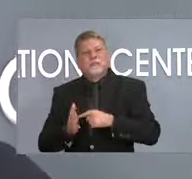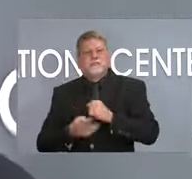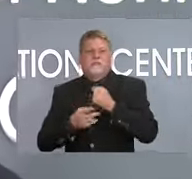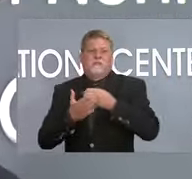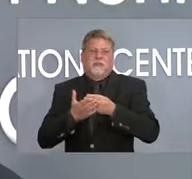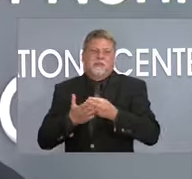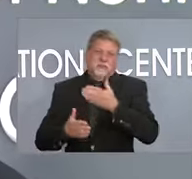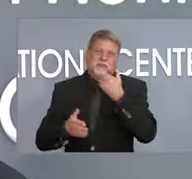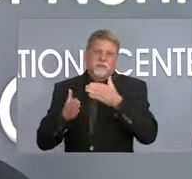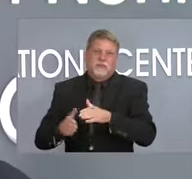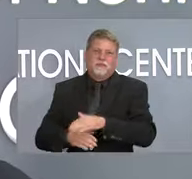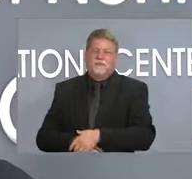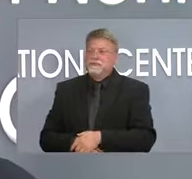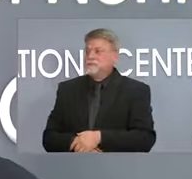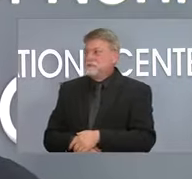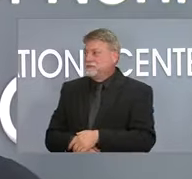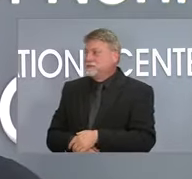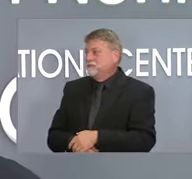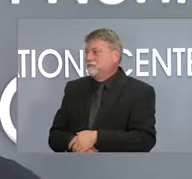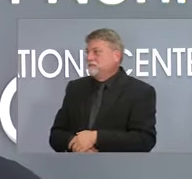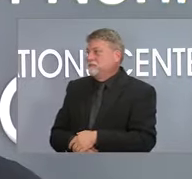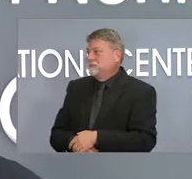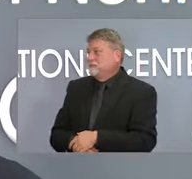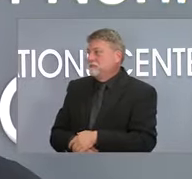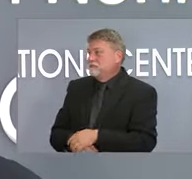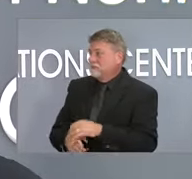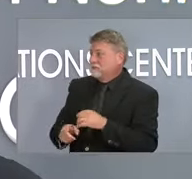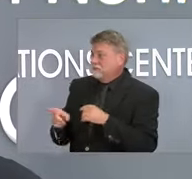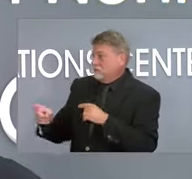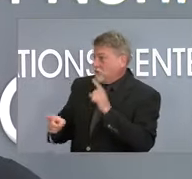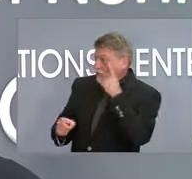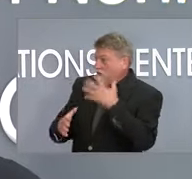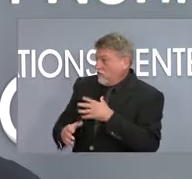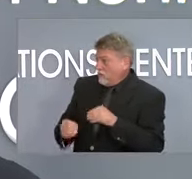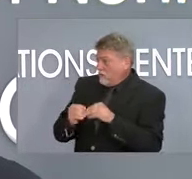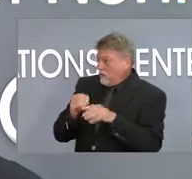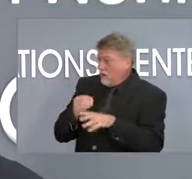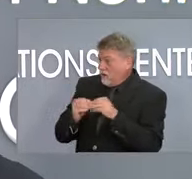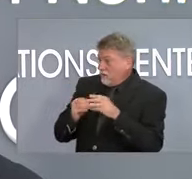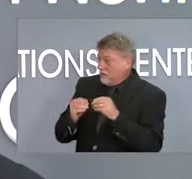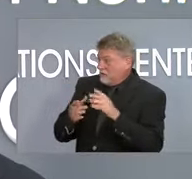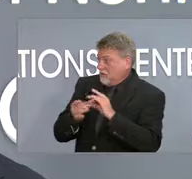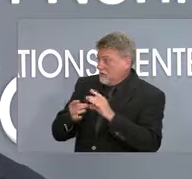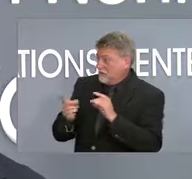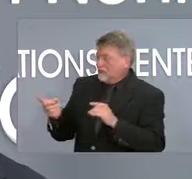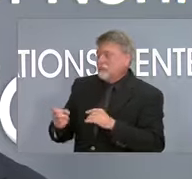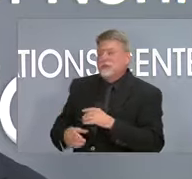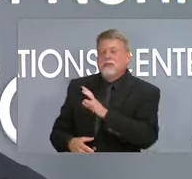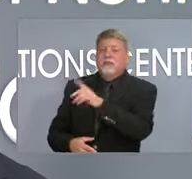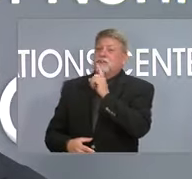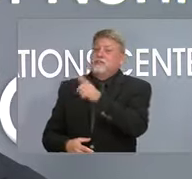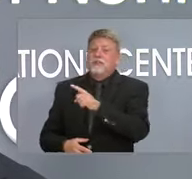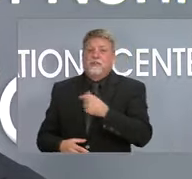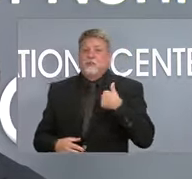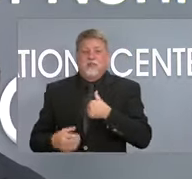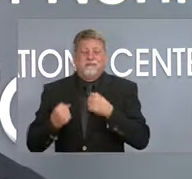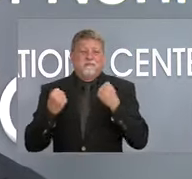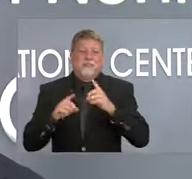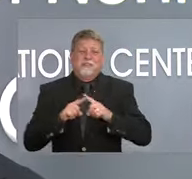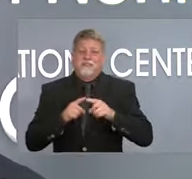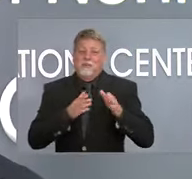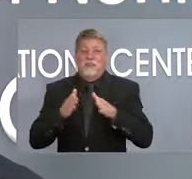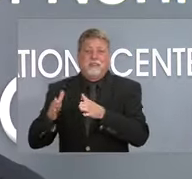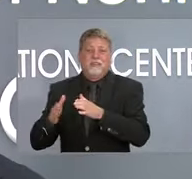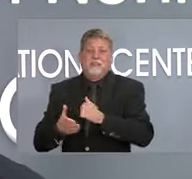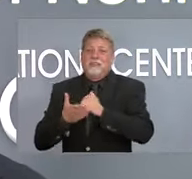Yes, sir. You we've got so many strategies that we can use to